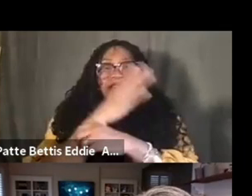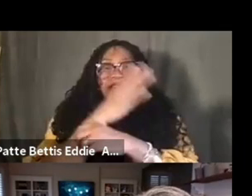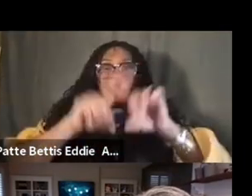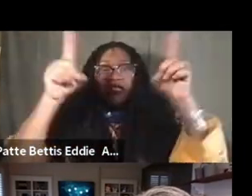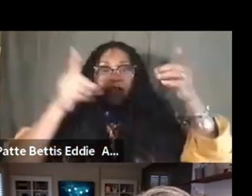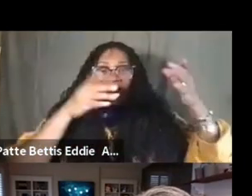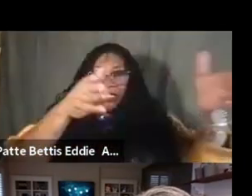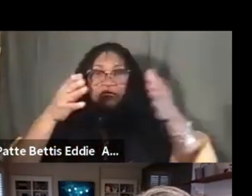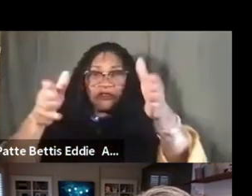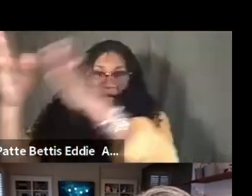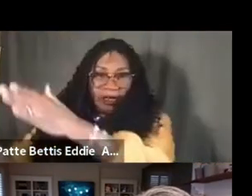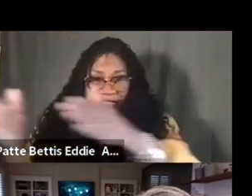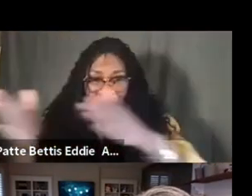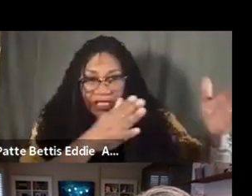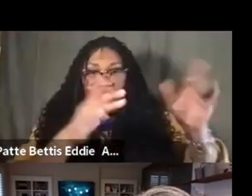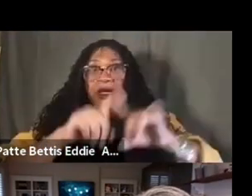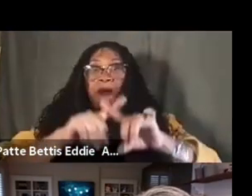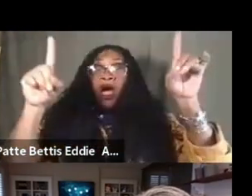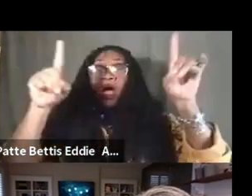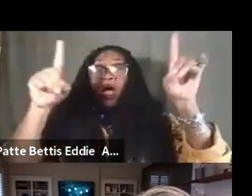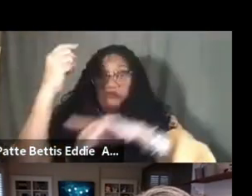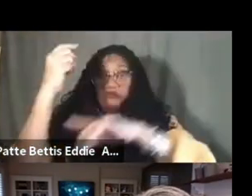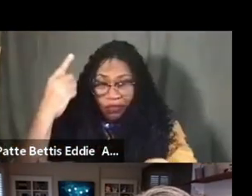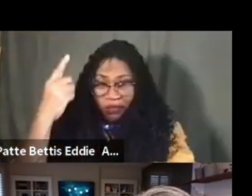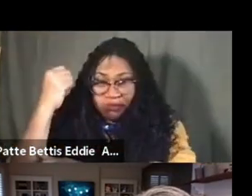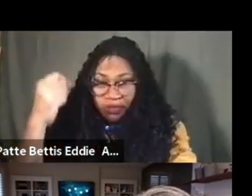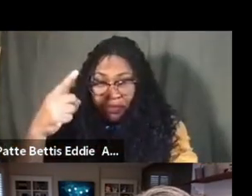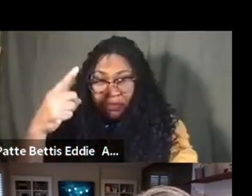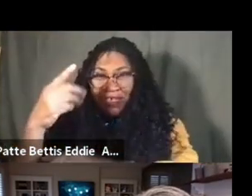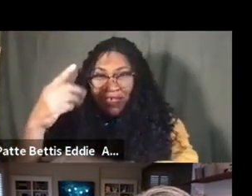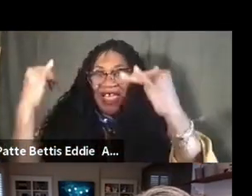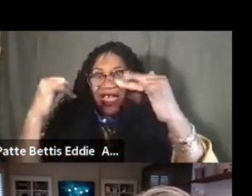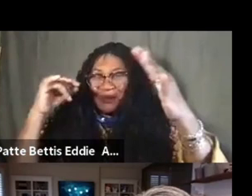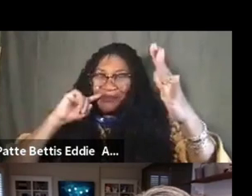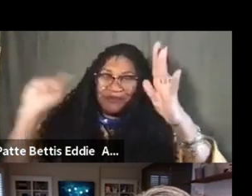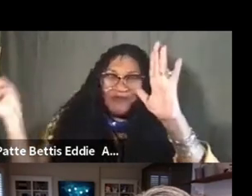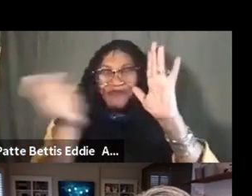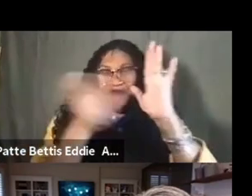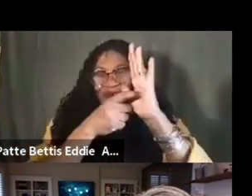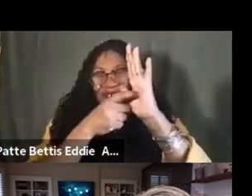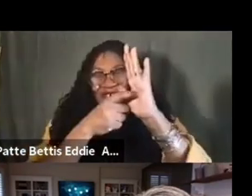but I've come to understand that sometimes the regular, the resignation is kind of part of the work as well.